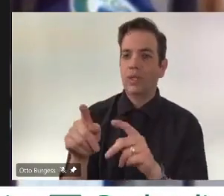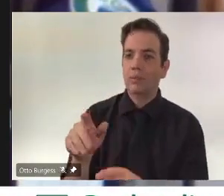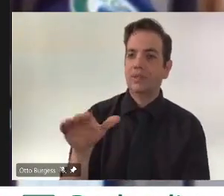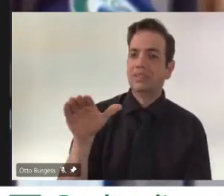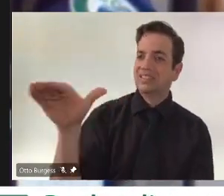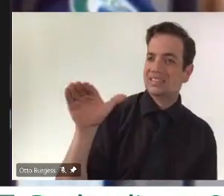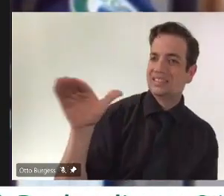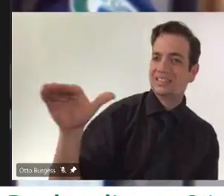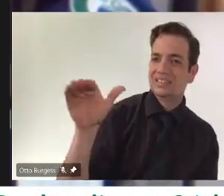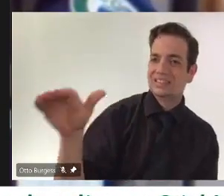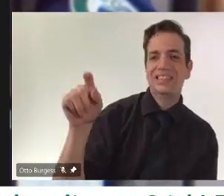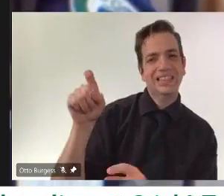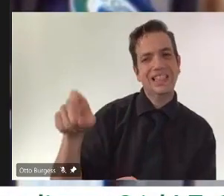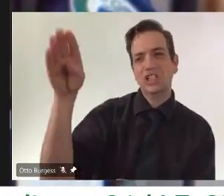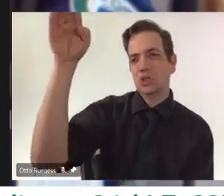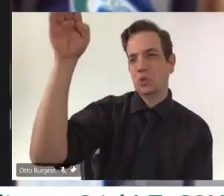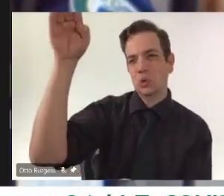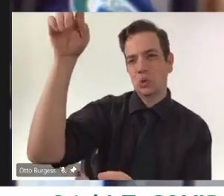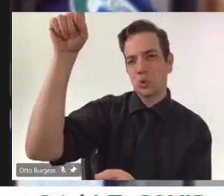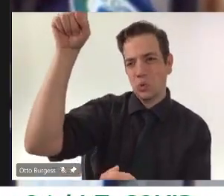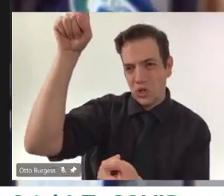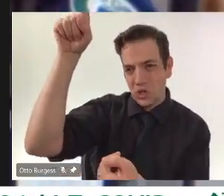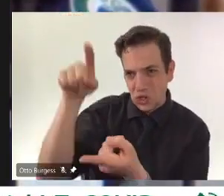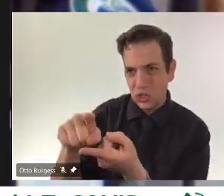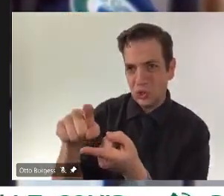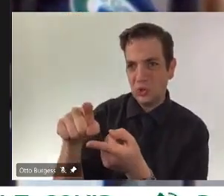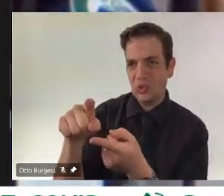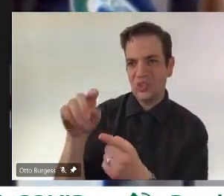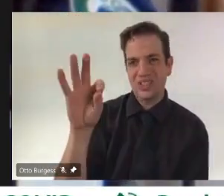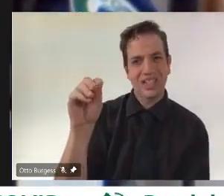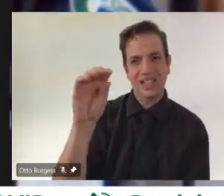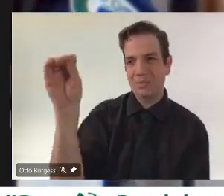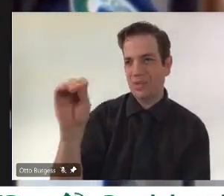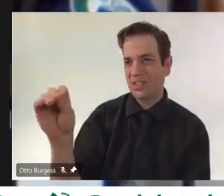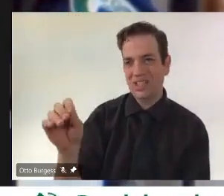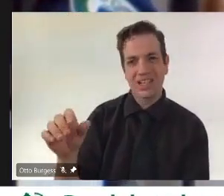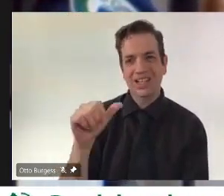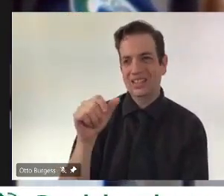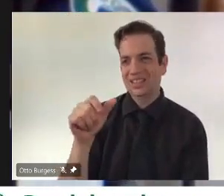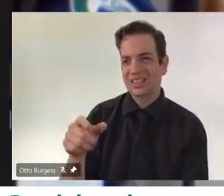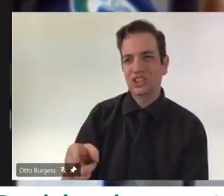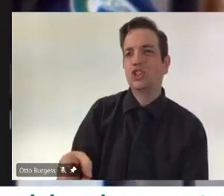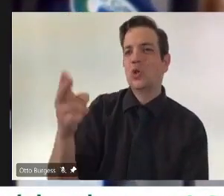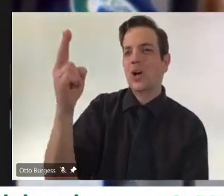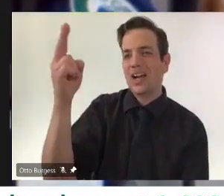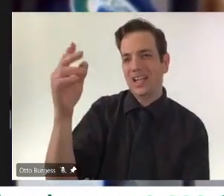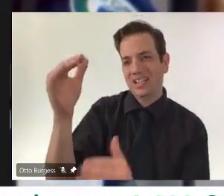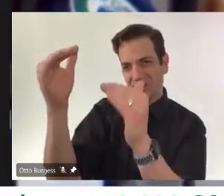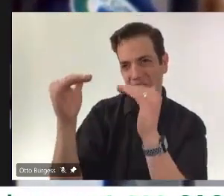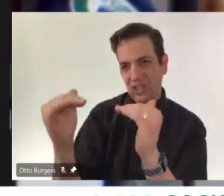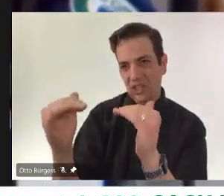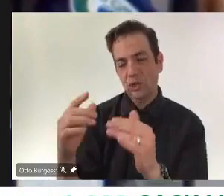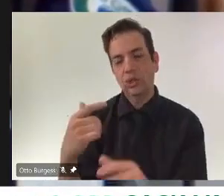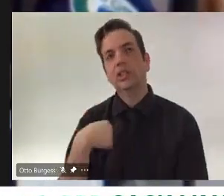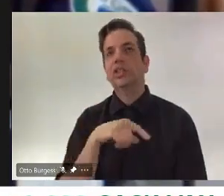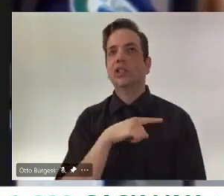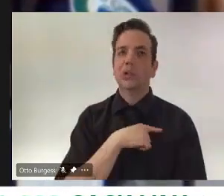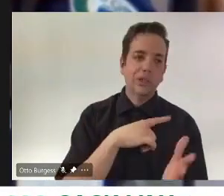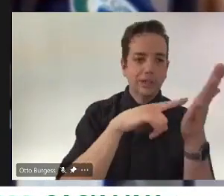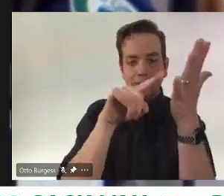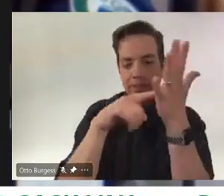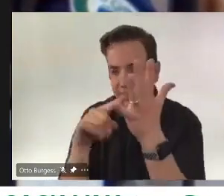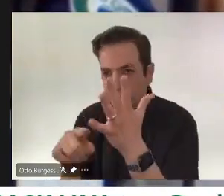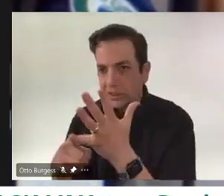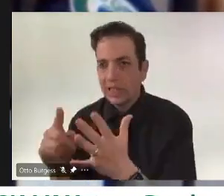of the the the large uptake of vaccines and how effective they've been across the entire population, but particularly particularly our